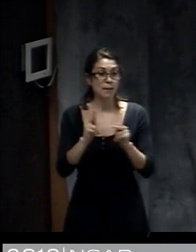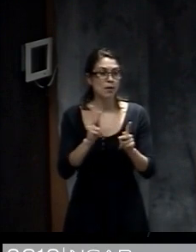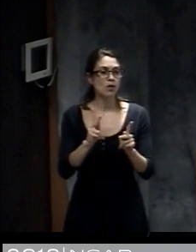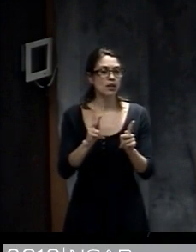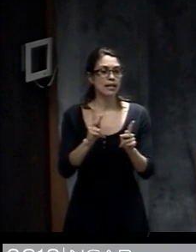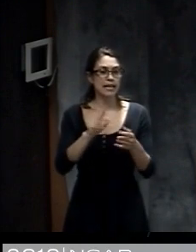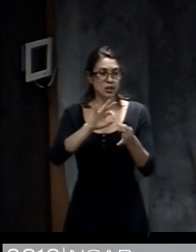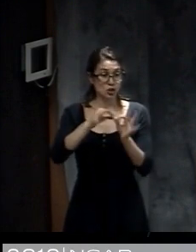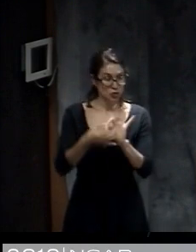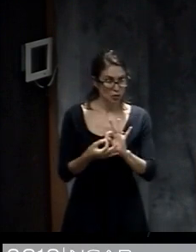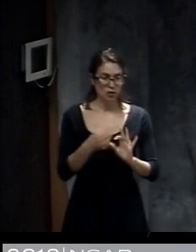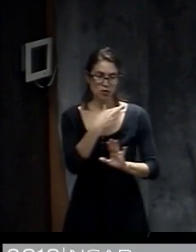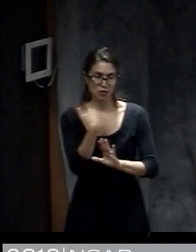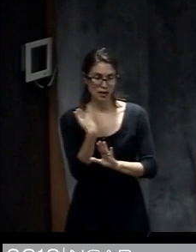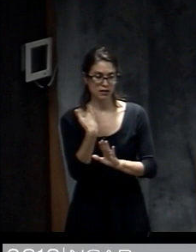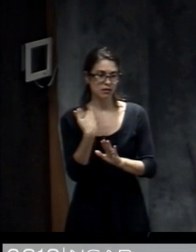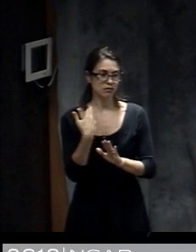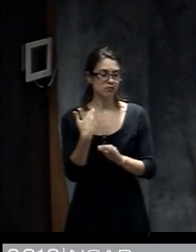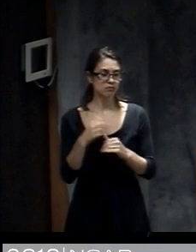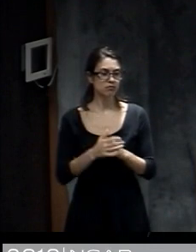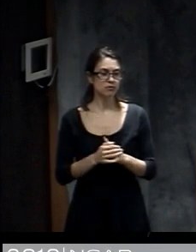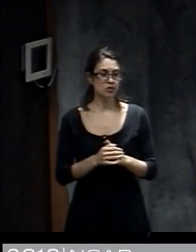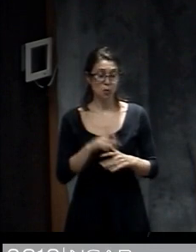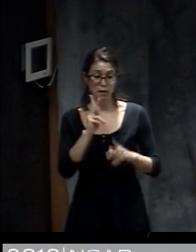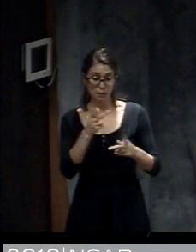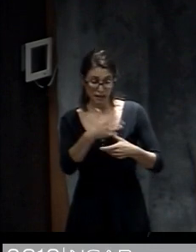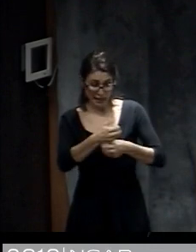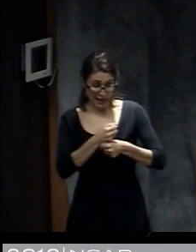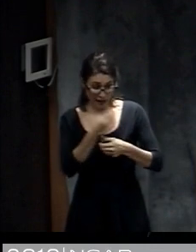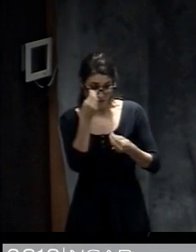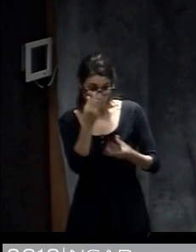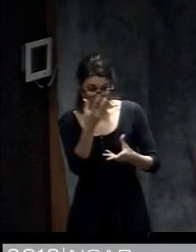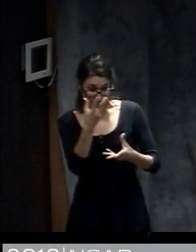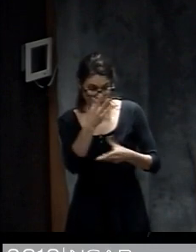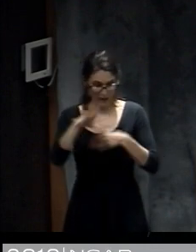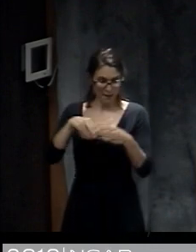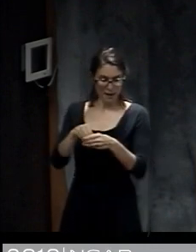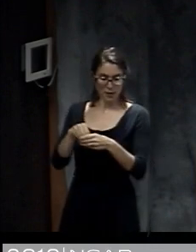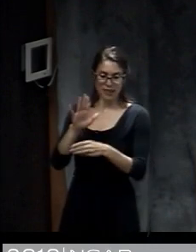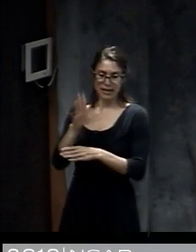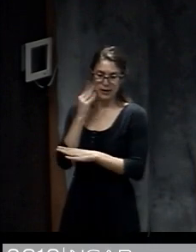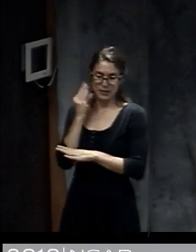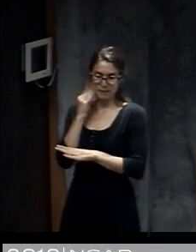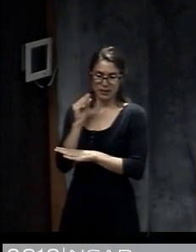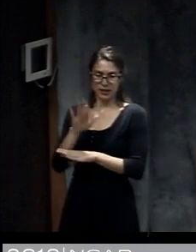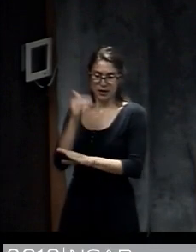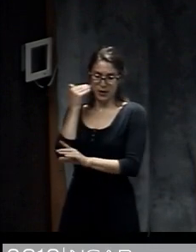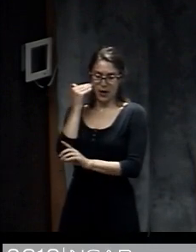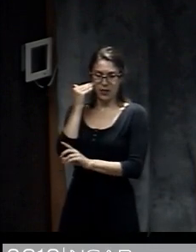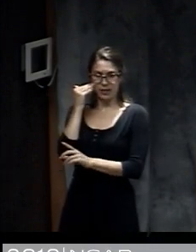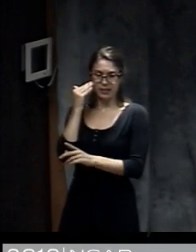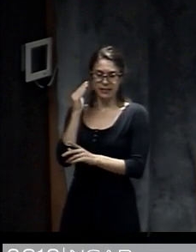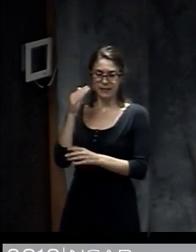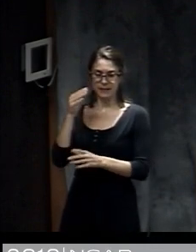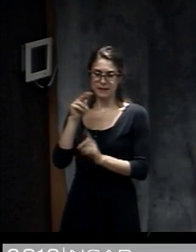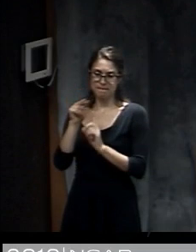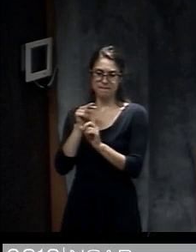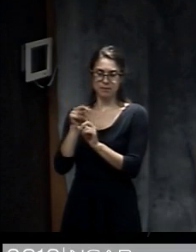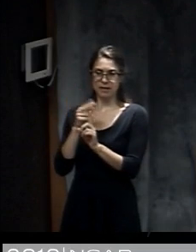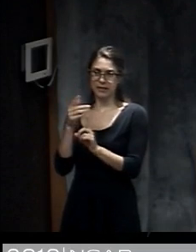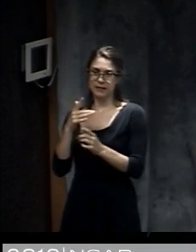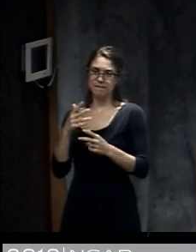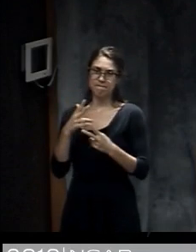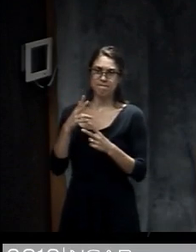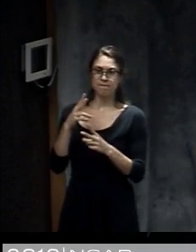affect the protective actions that they take. So people get information and they combine that with their experience or other kinds of knowledge. What do they think about risk? Do they like to